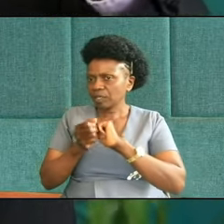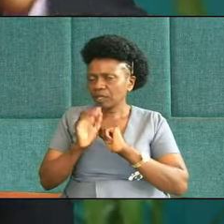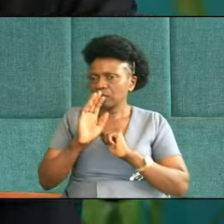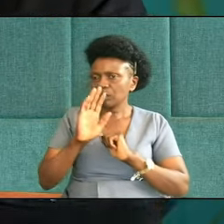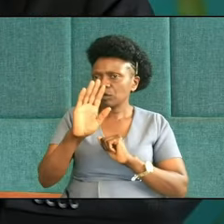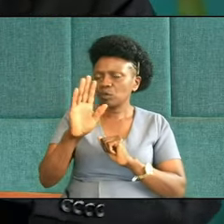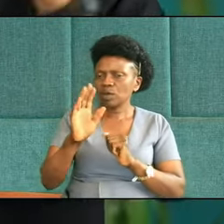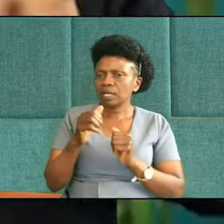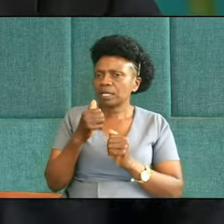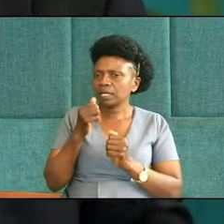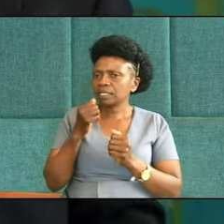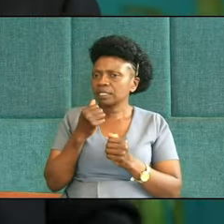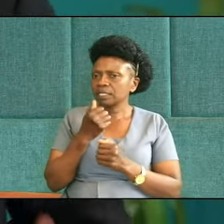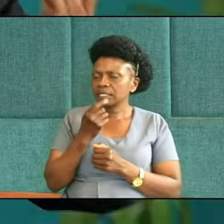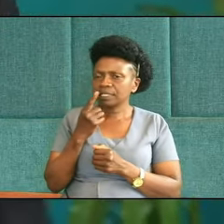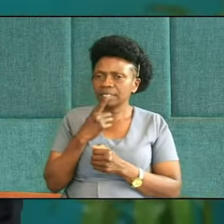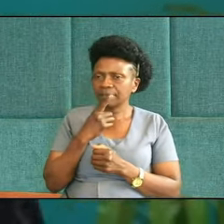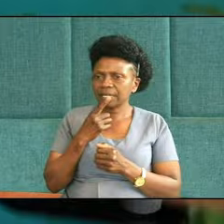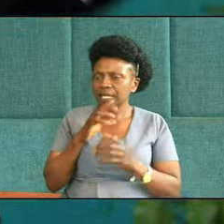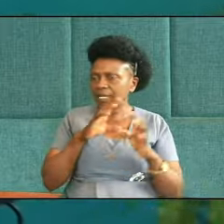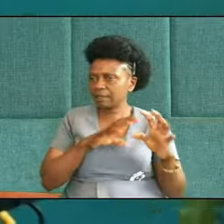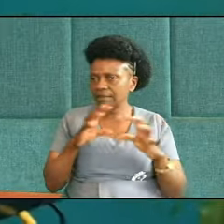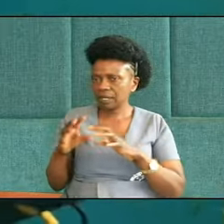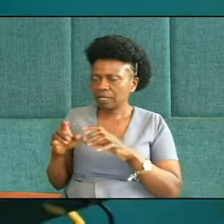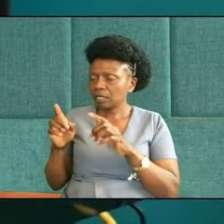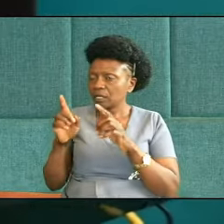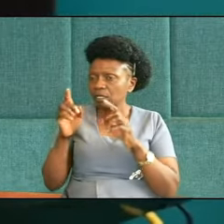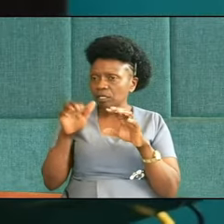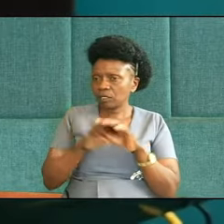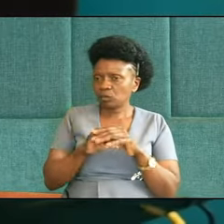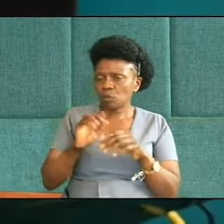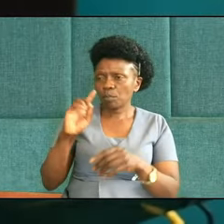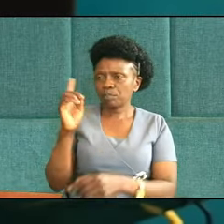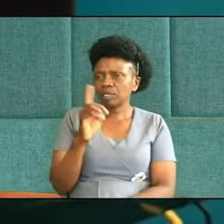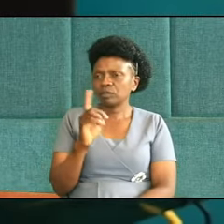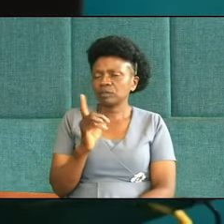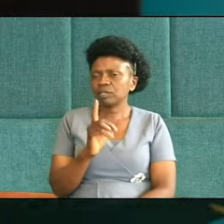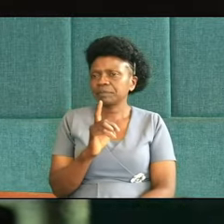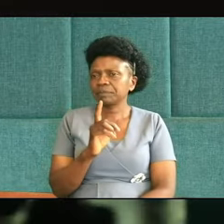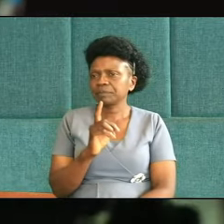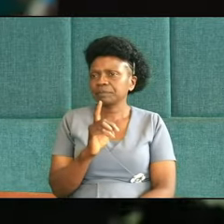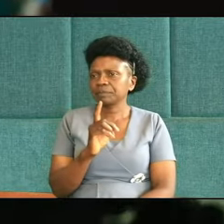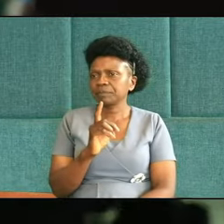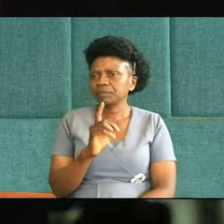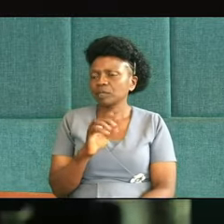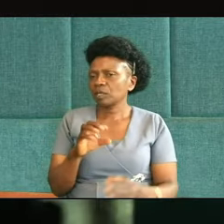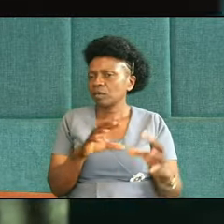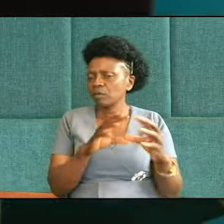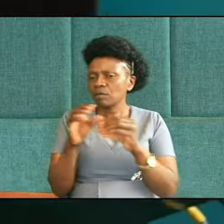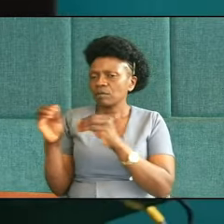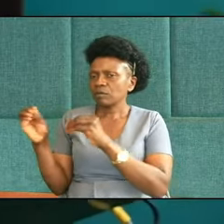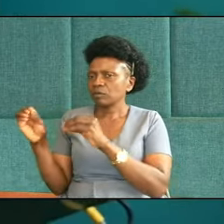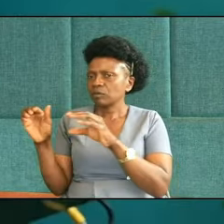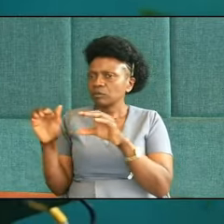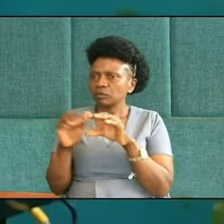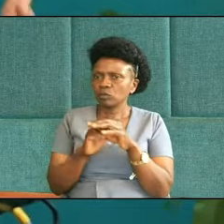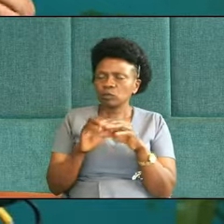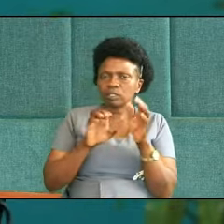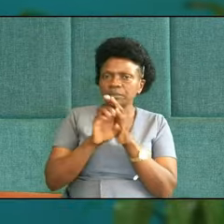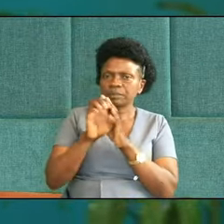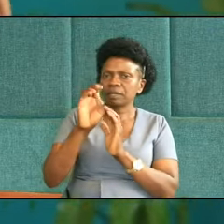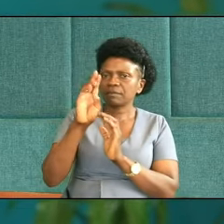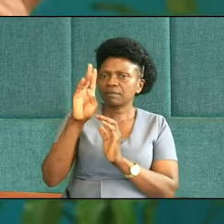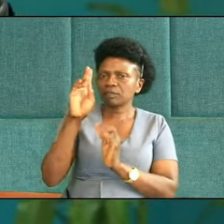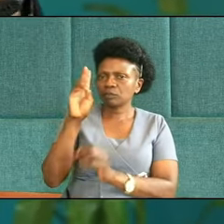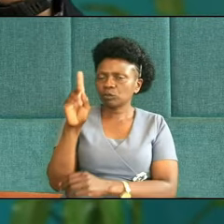into ministry, just as Joseph did. But we have to go all over those, and we have to move on to chapter 42. That's